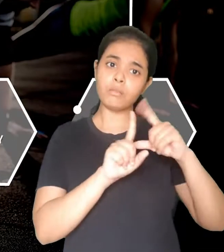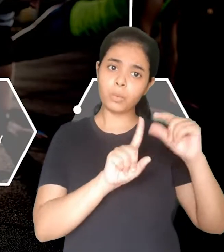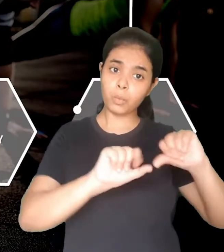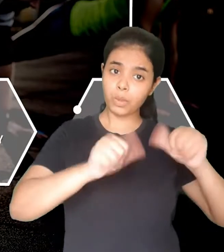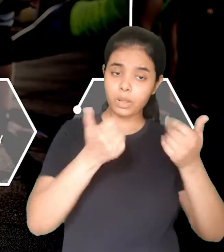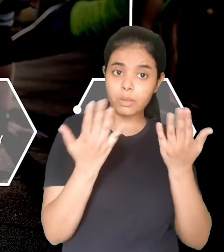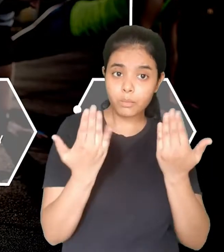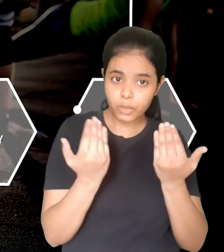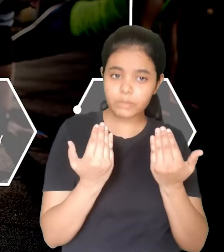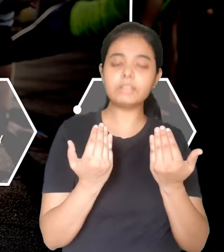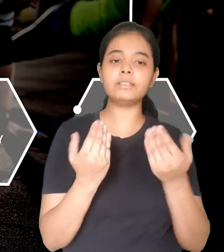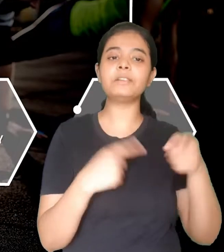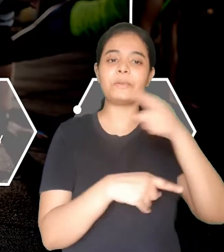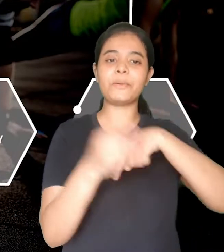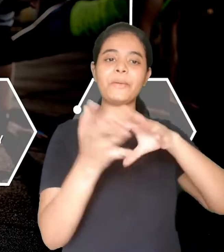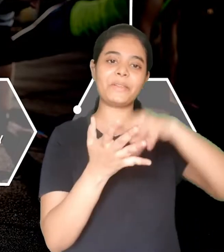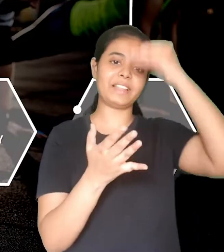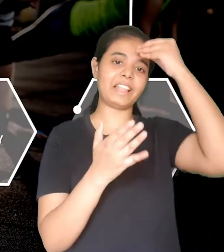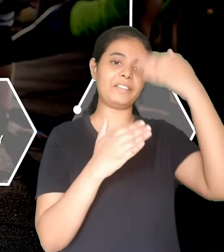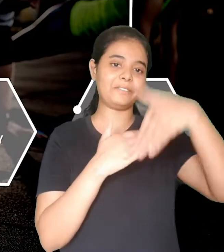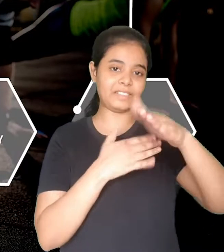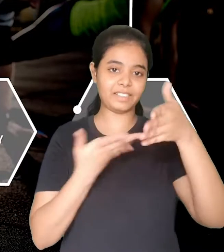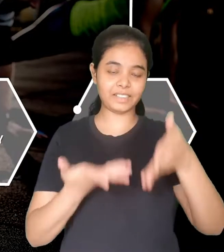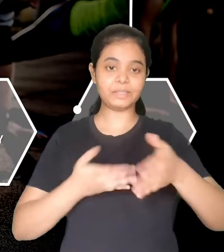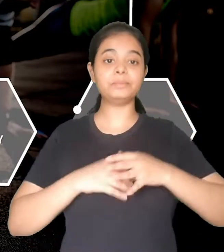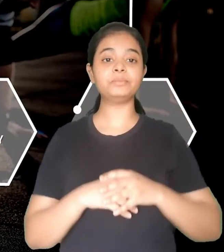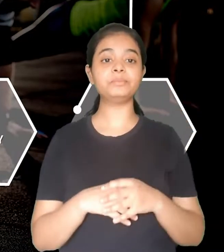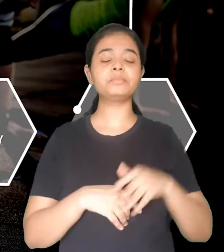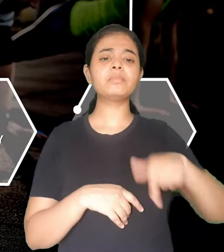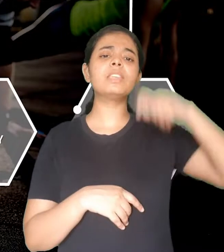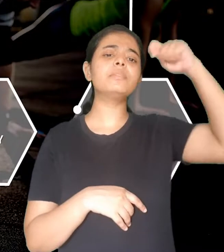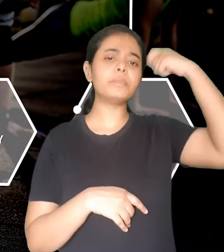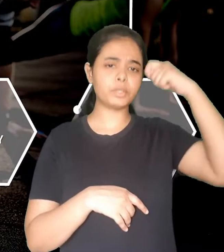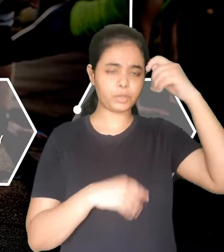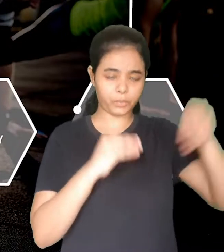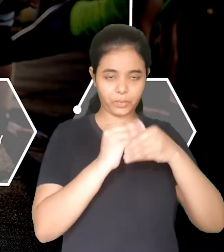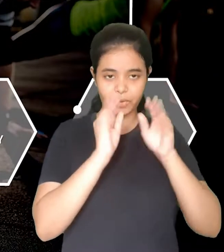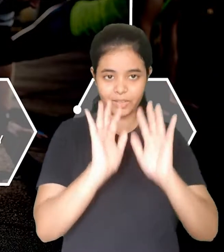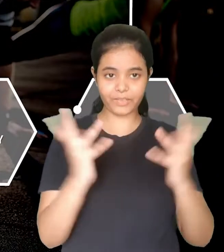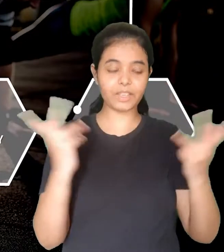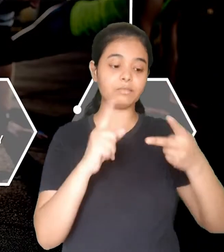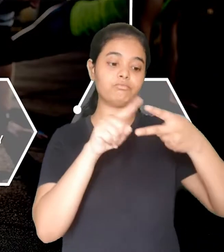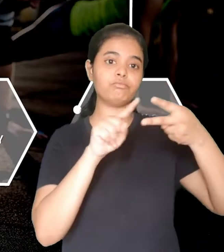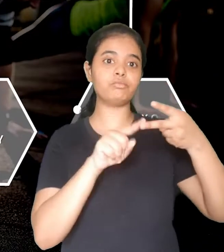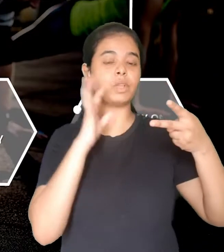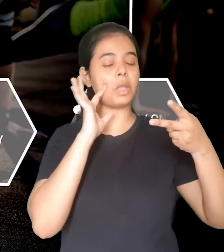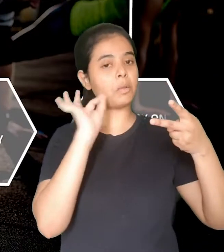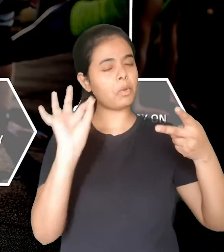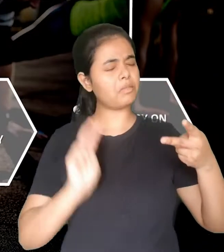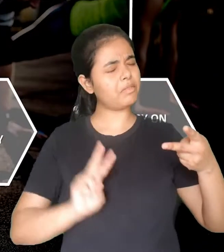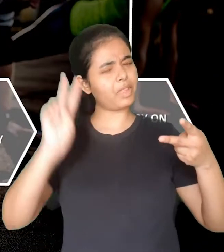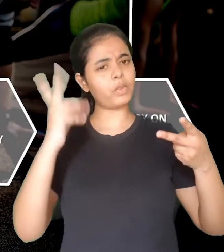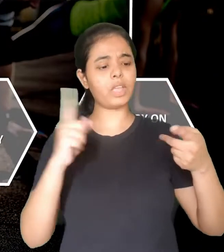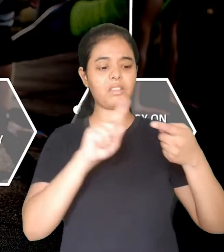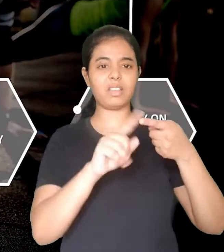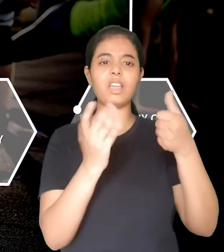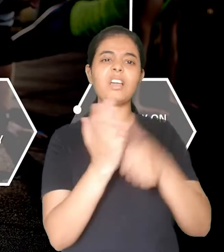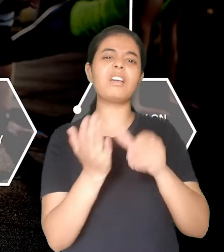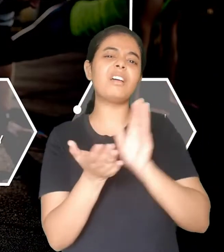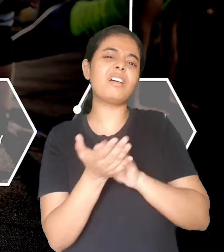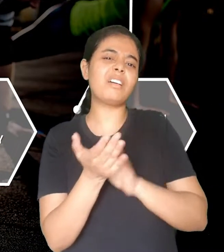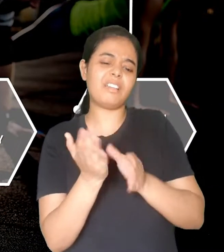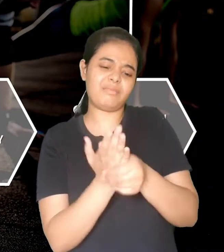by following a few simple guidelines. This module also talks about two crucial topics, tobacco